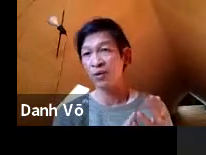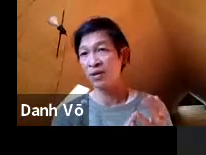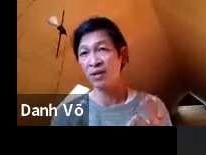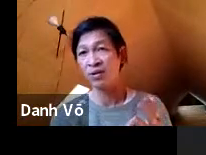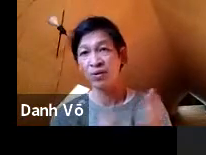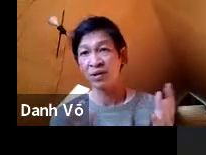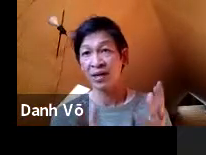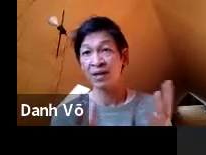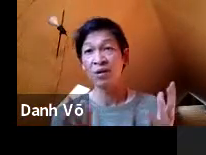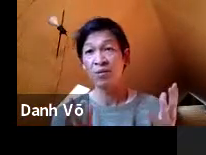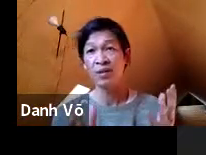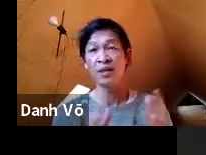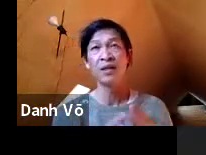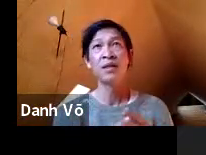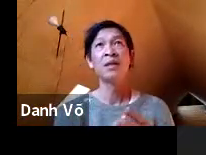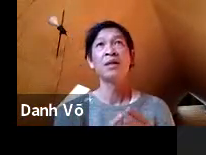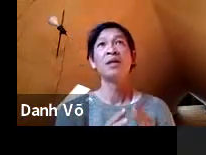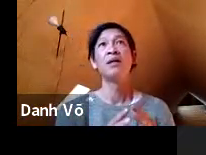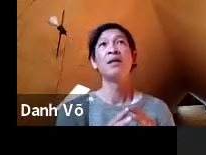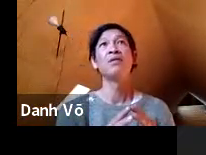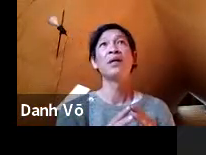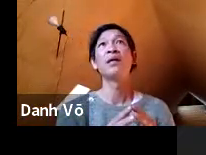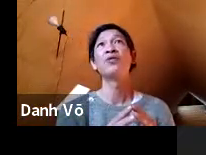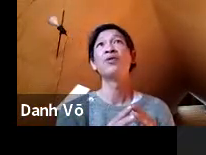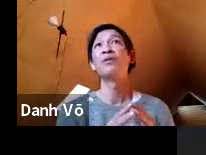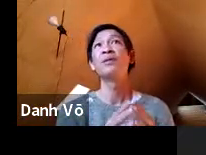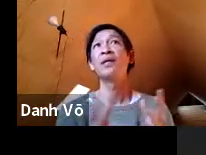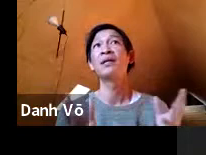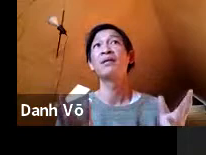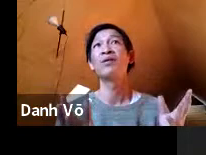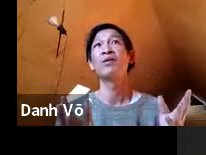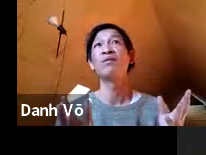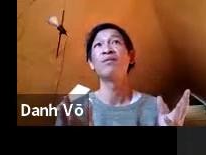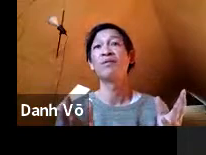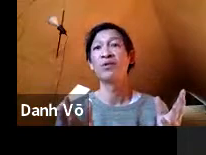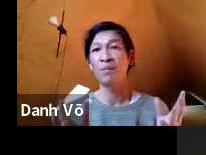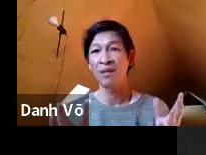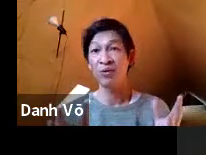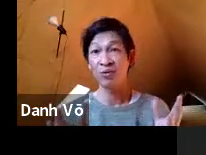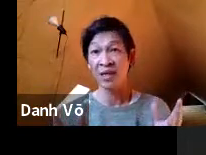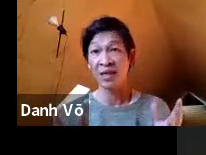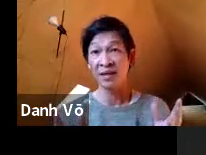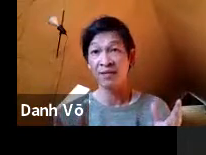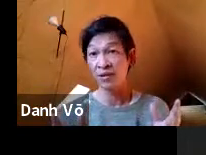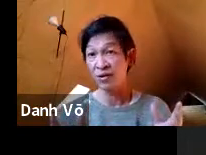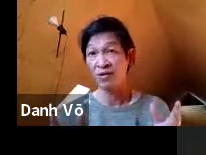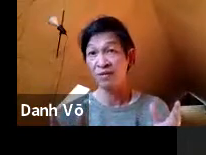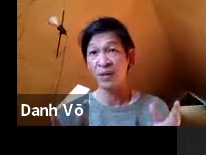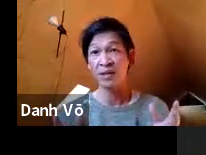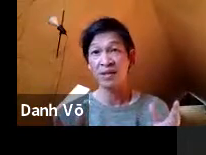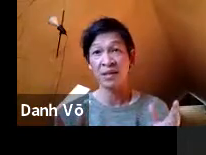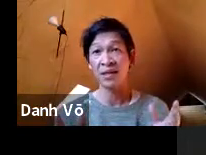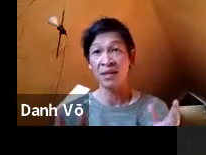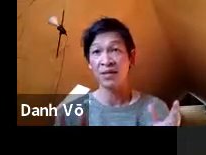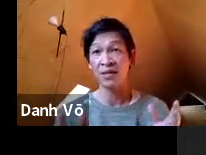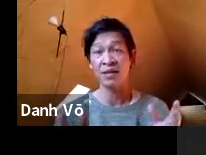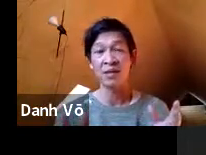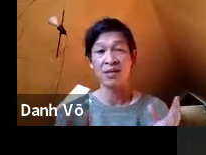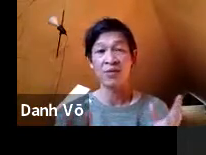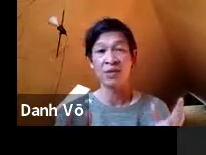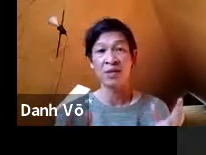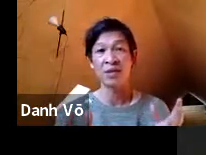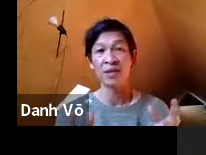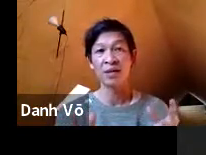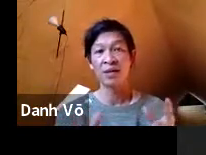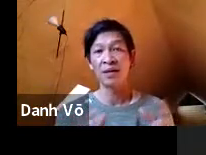I already were in good dialogue with. And I told them that, you know, somebody should take care of this stuff because I think actually